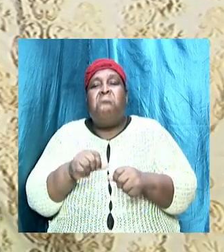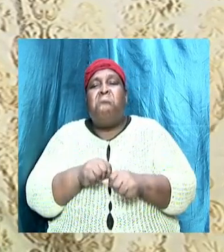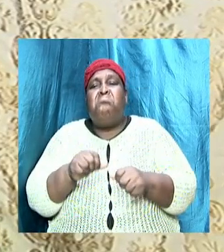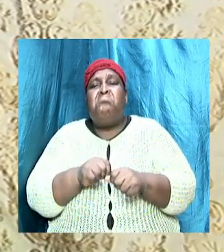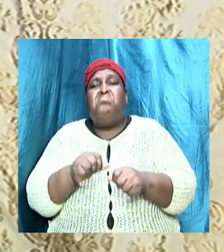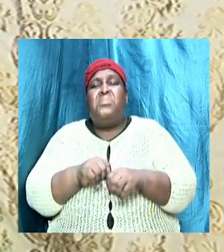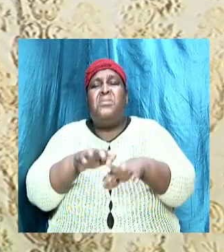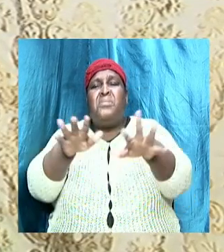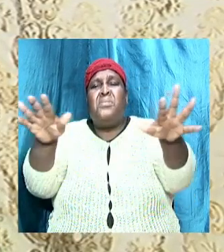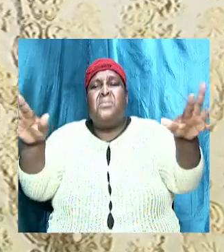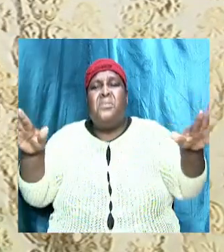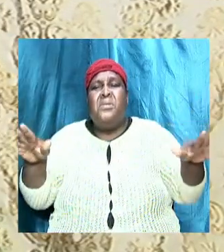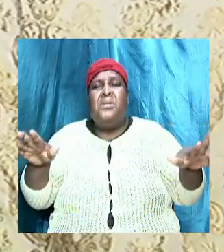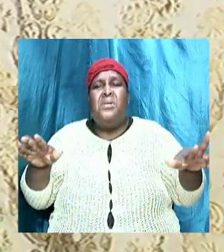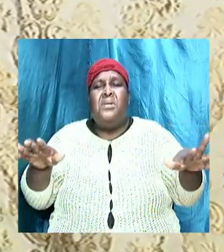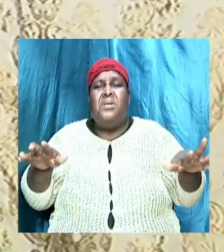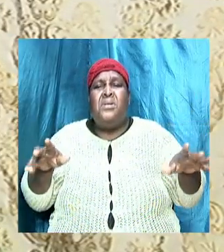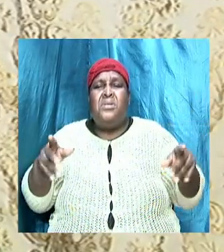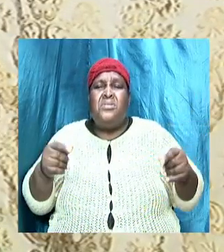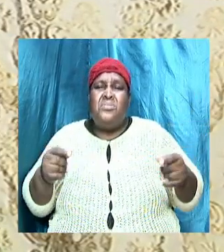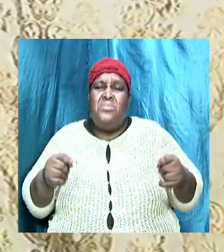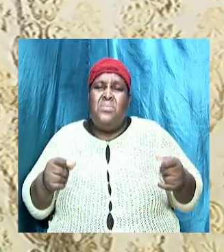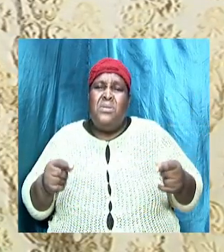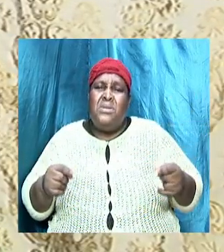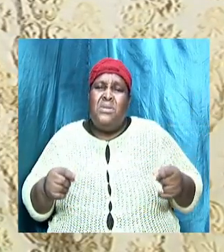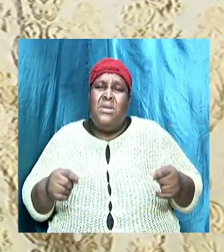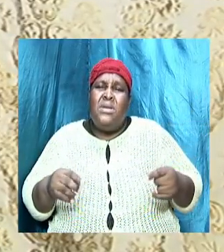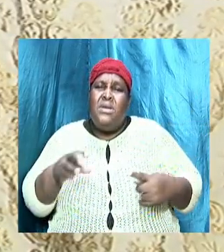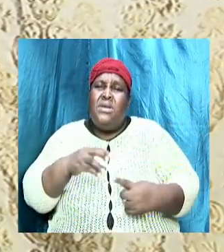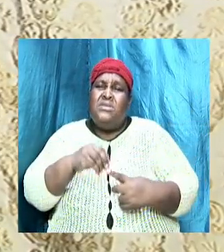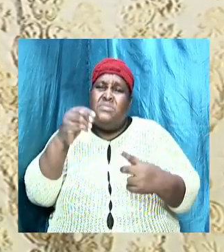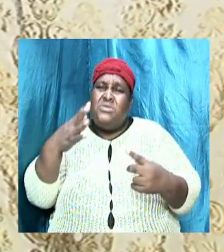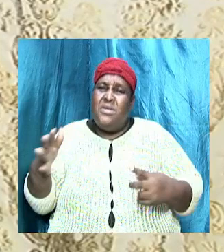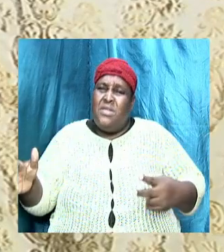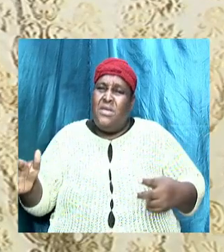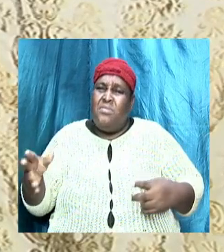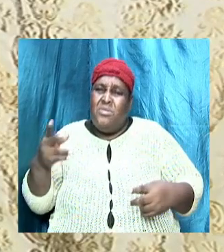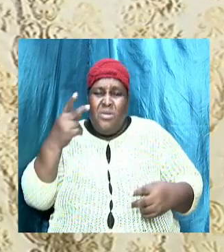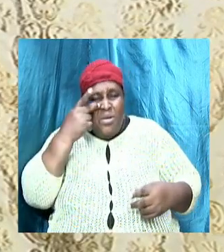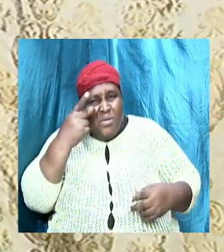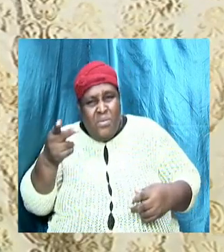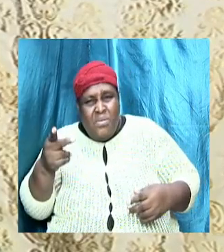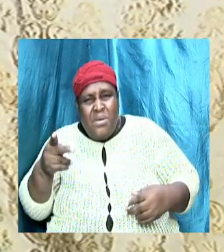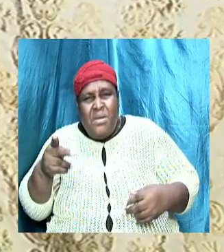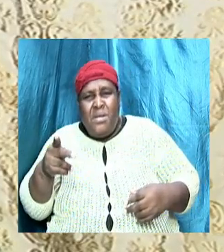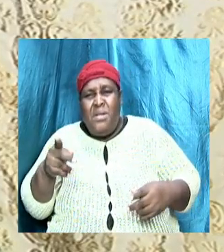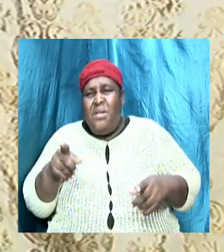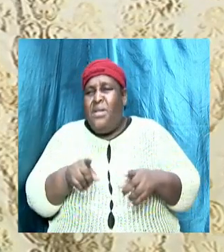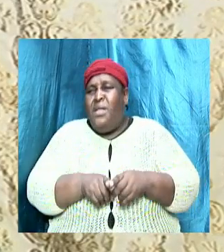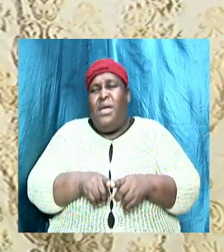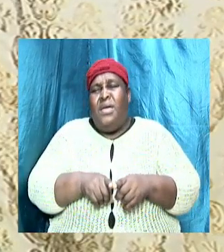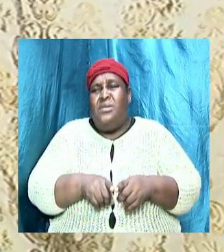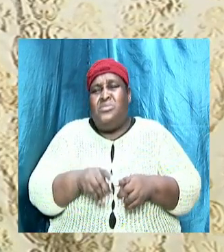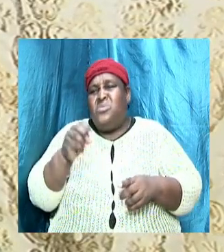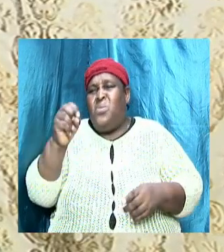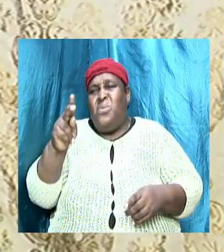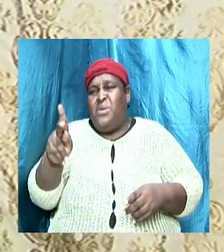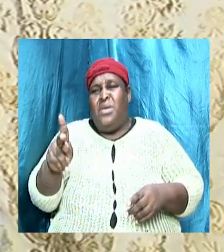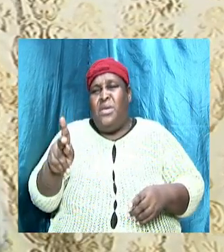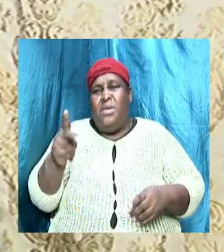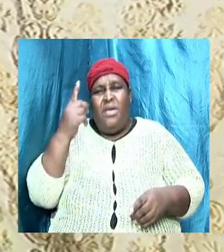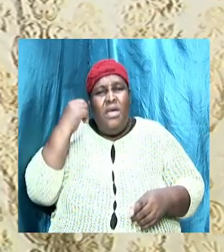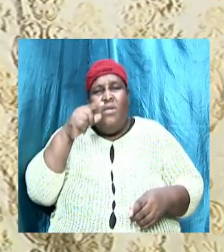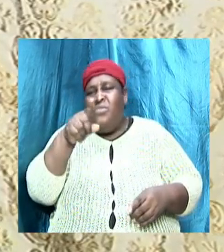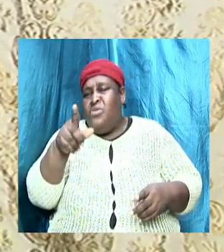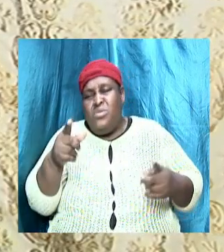you is doing a particular thing that, hey, it will just be looking like the norm for you to do that thing. And